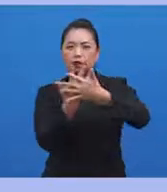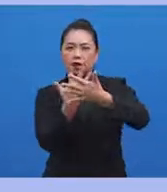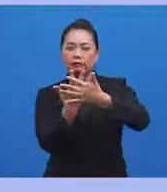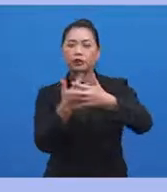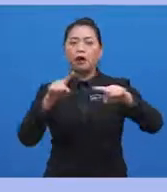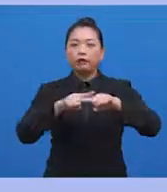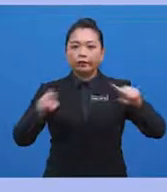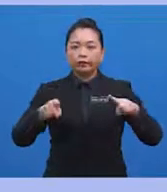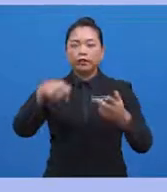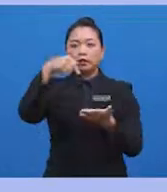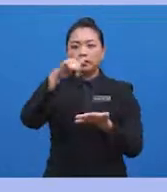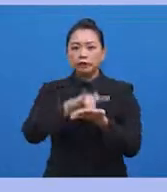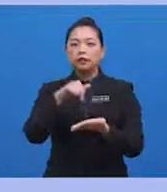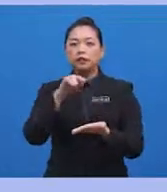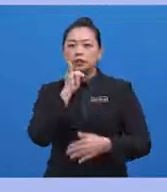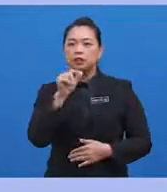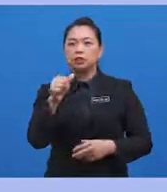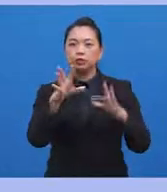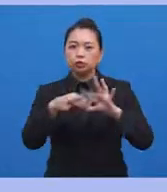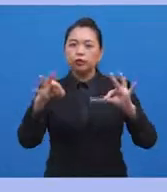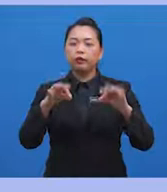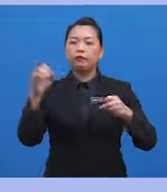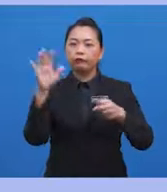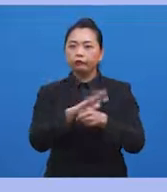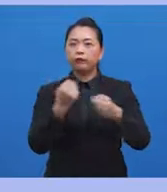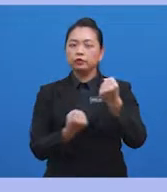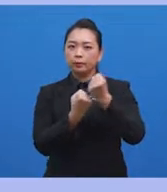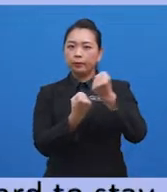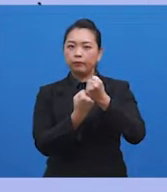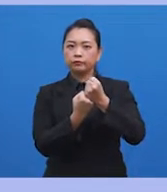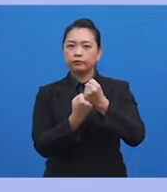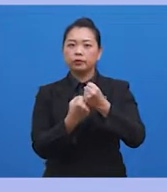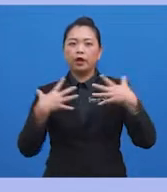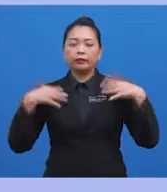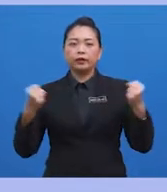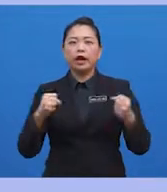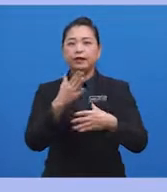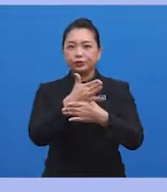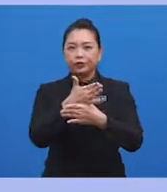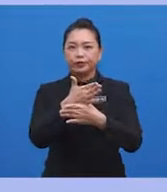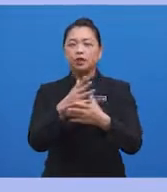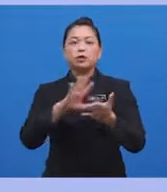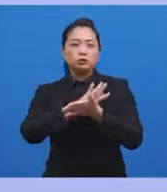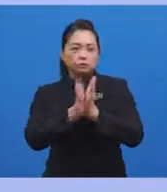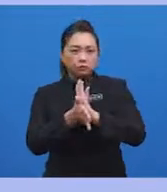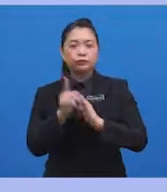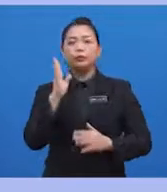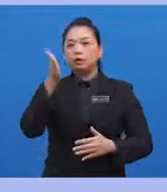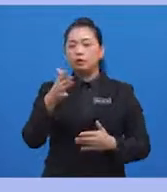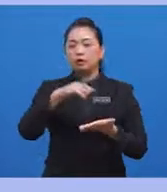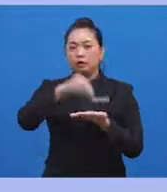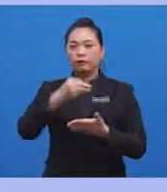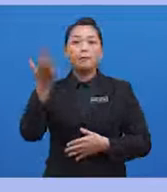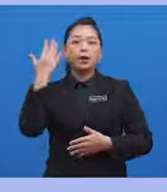However, this is a story of hope, of support, and of recovery. I share this intimate tale so that you will learn from past